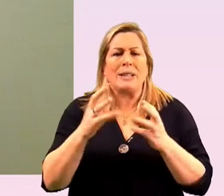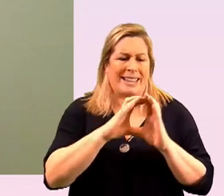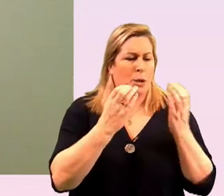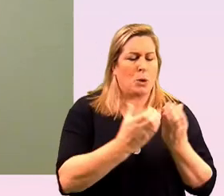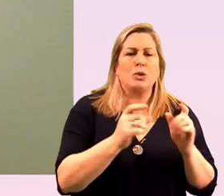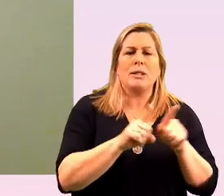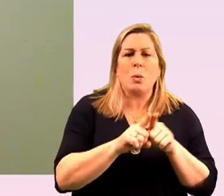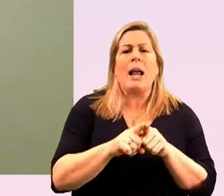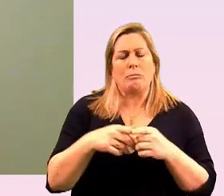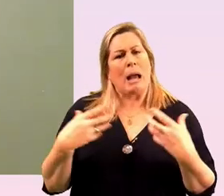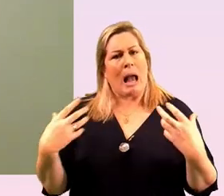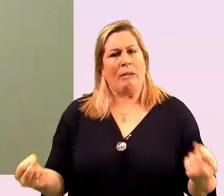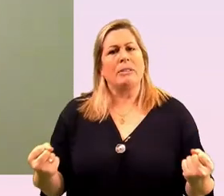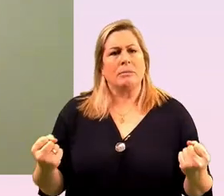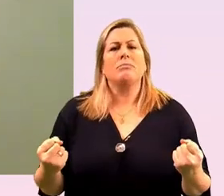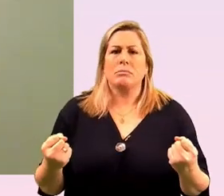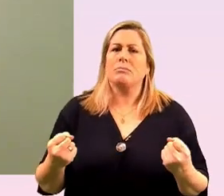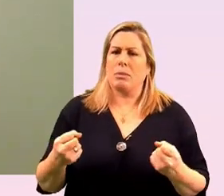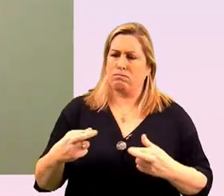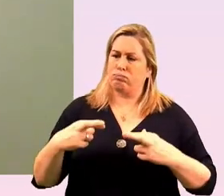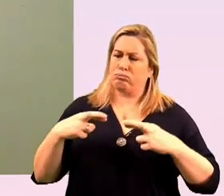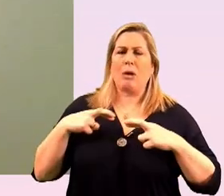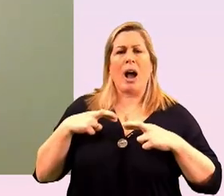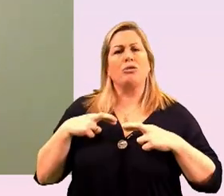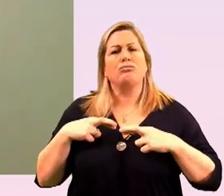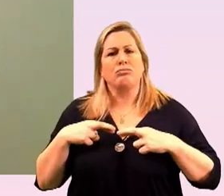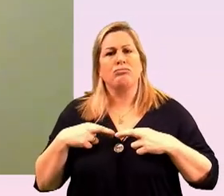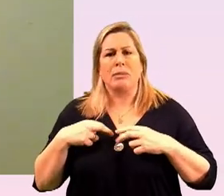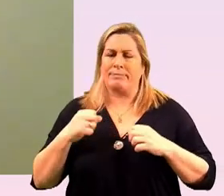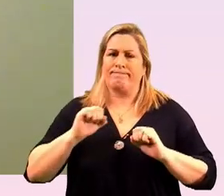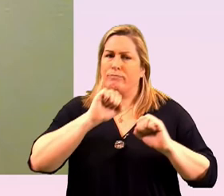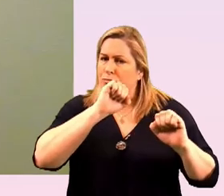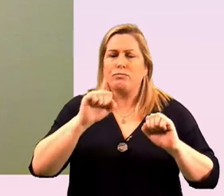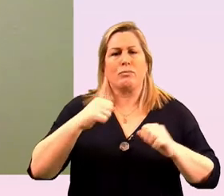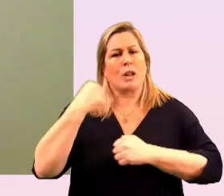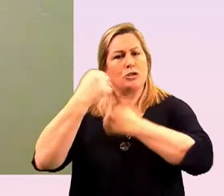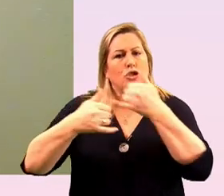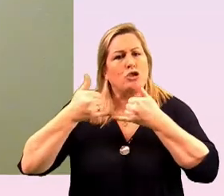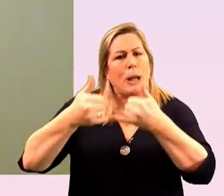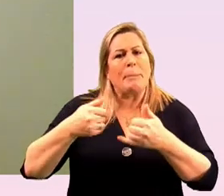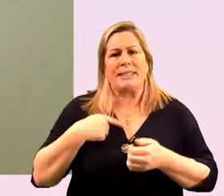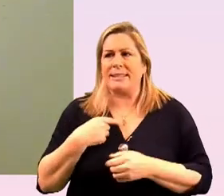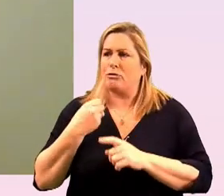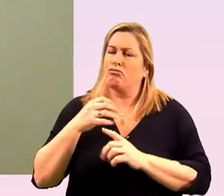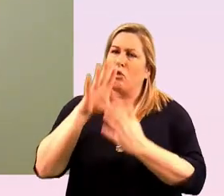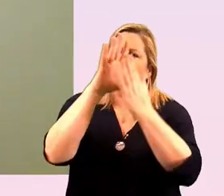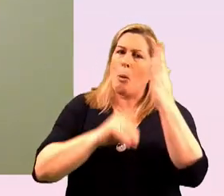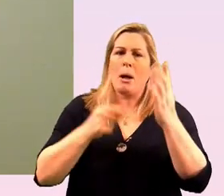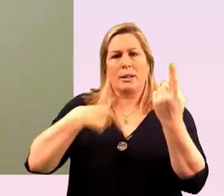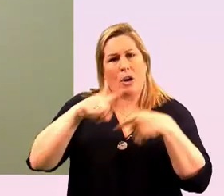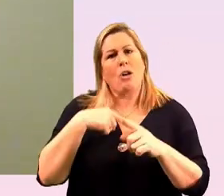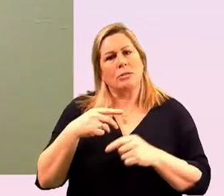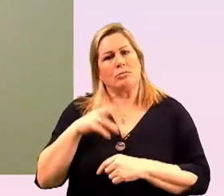generally is having um i suppose proud uh champions and proud role models for people to look up to um and